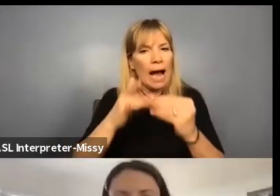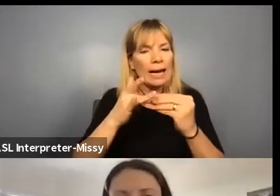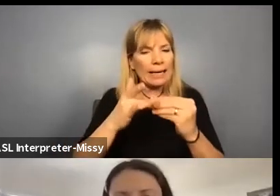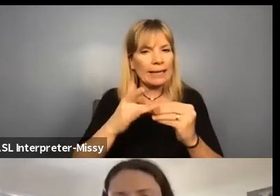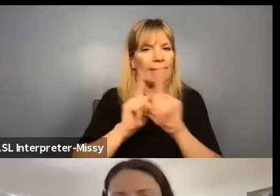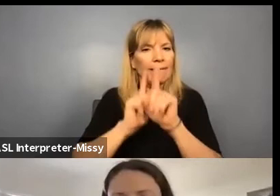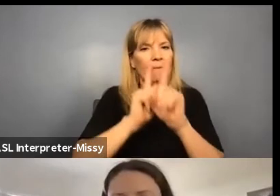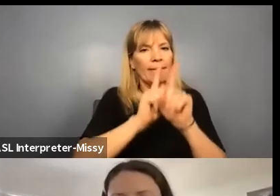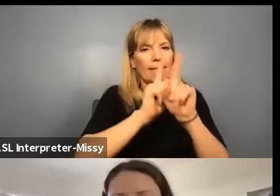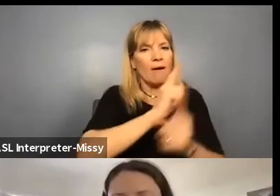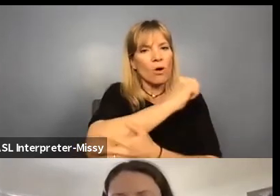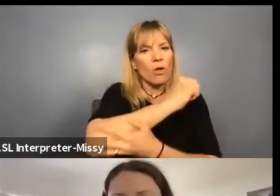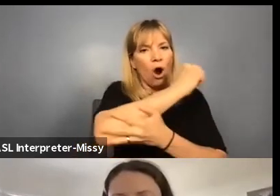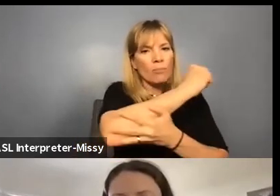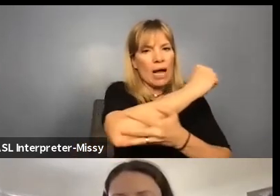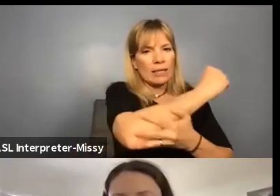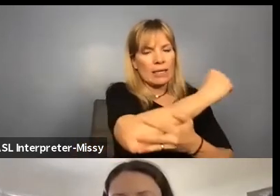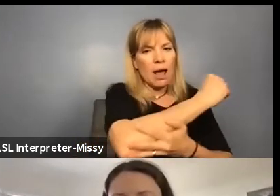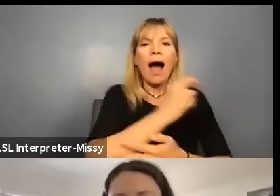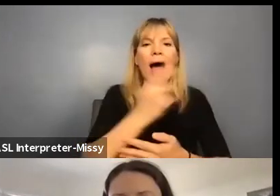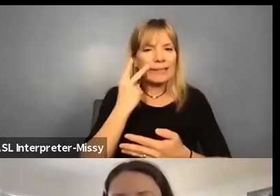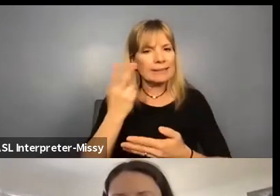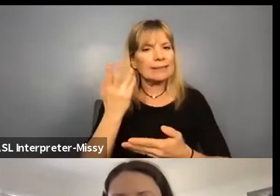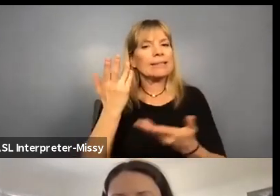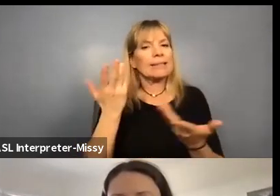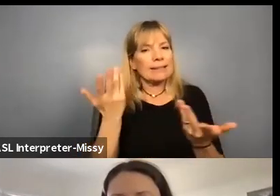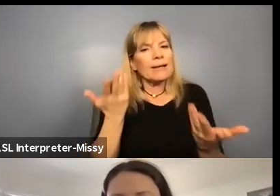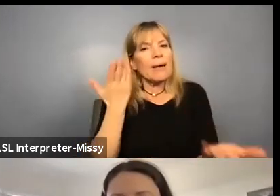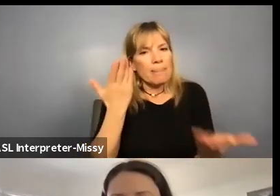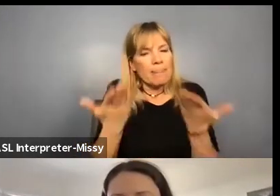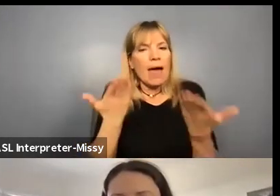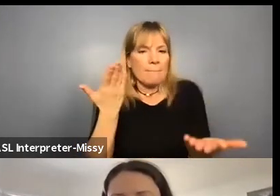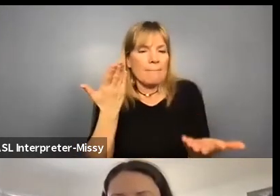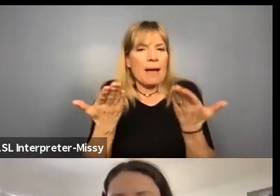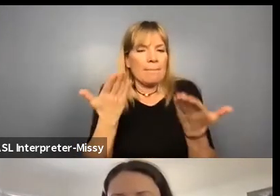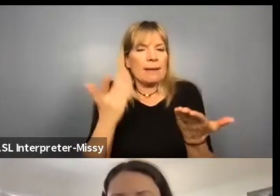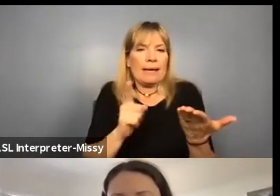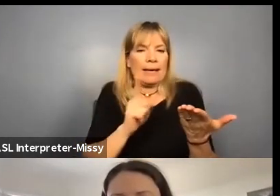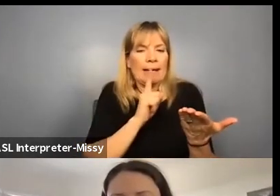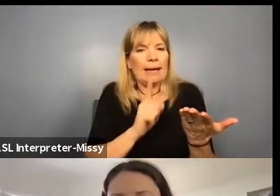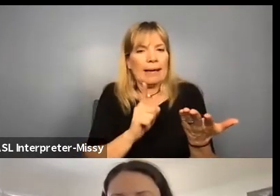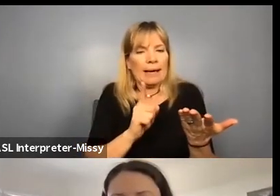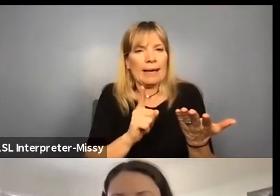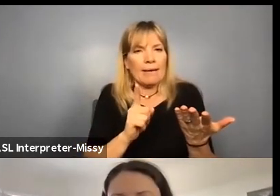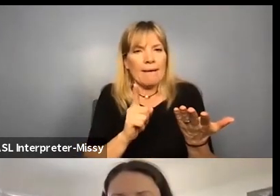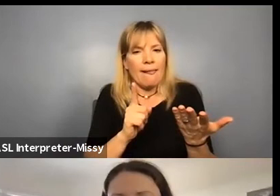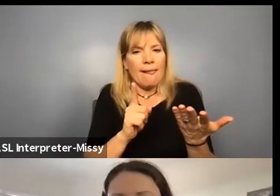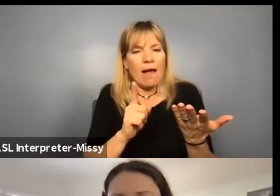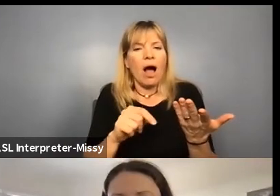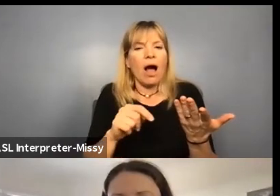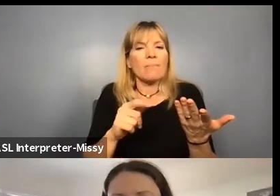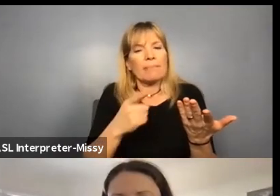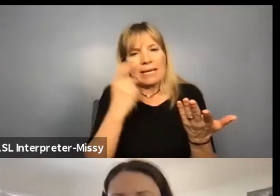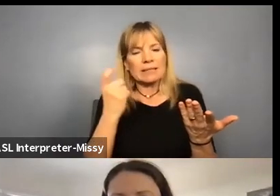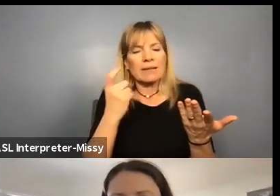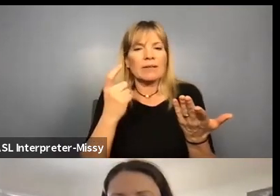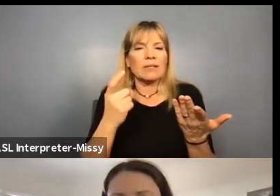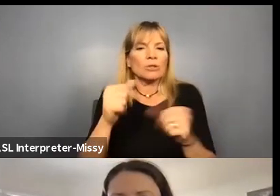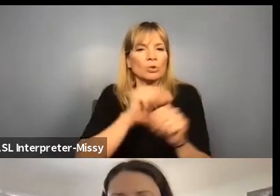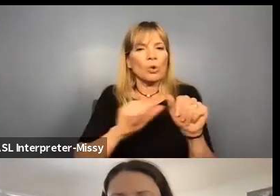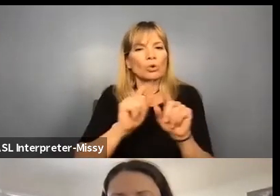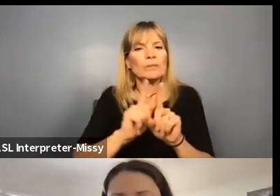with arm guiding. I could see how that might be a wellness and social distancing issue.